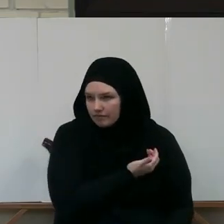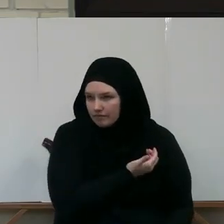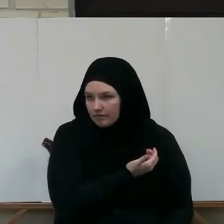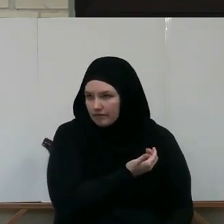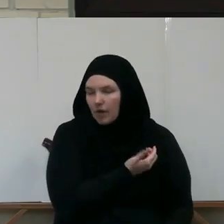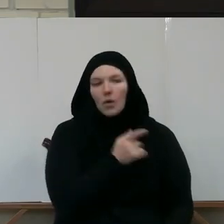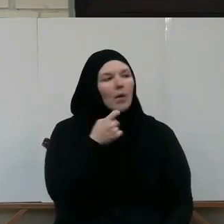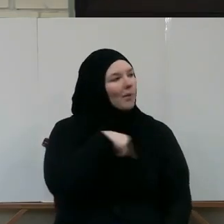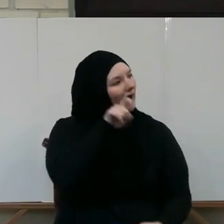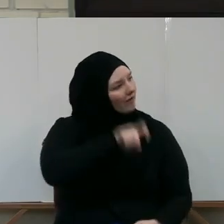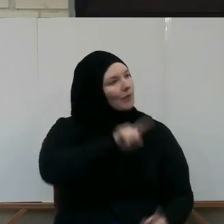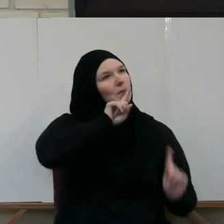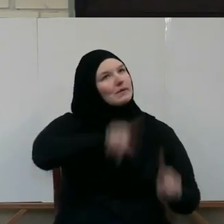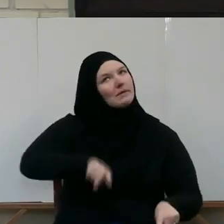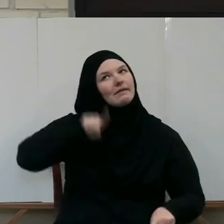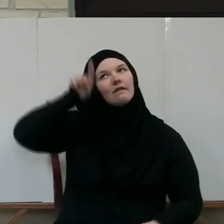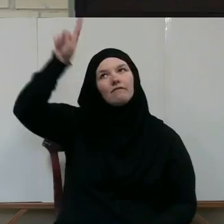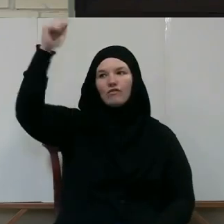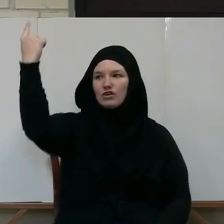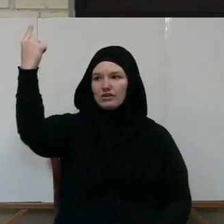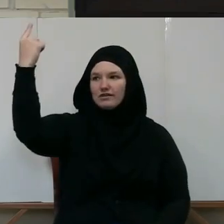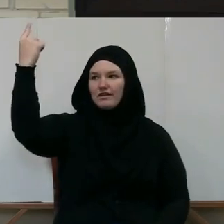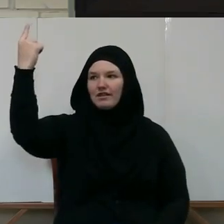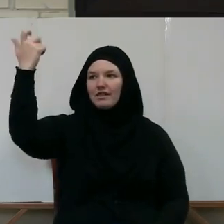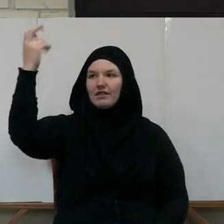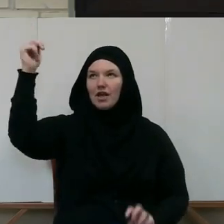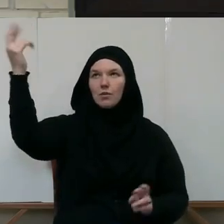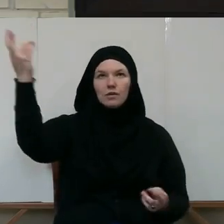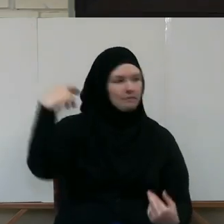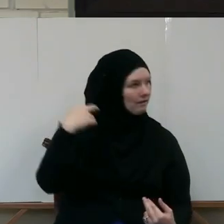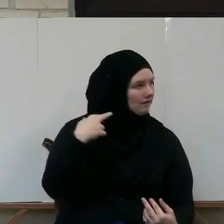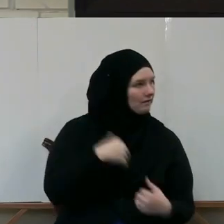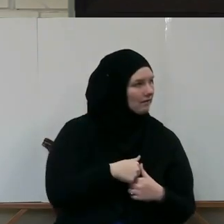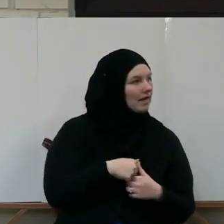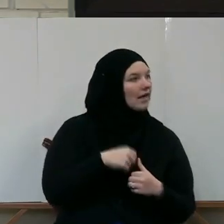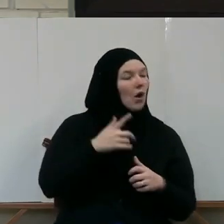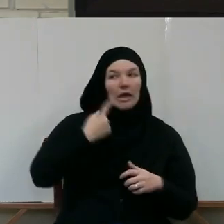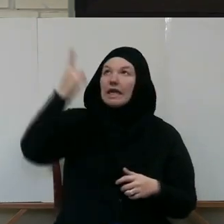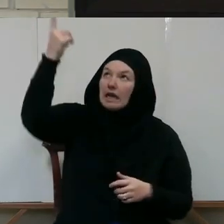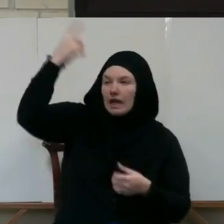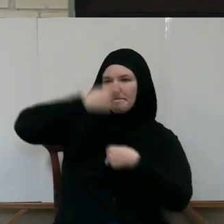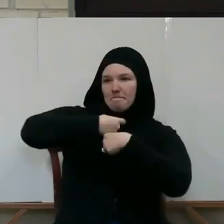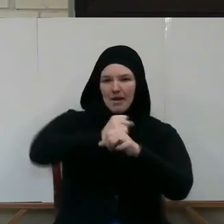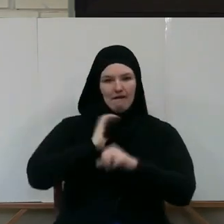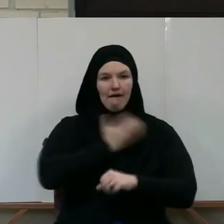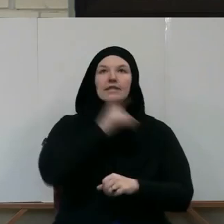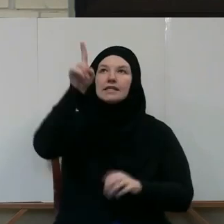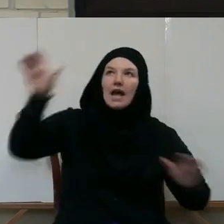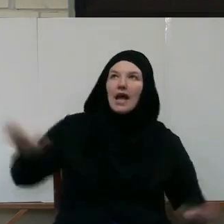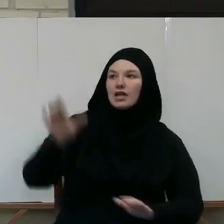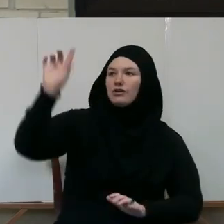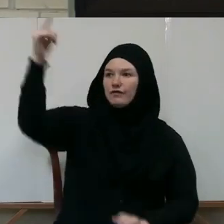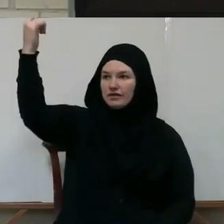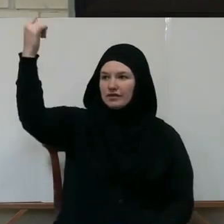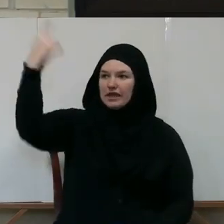We have to respond to him first. He created us. His actions started first. He